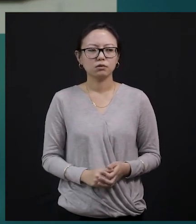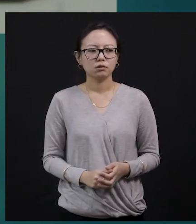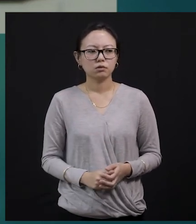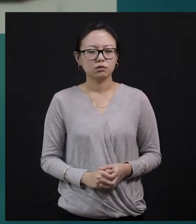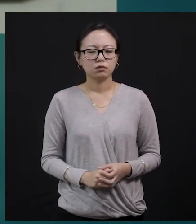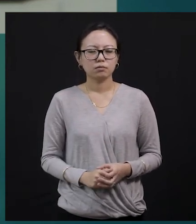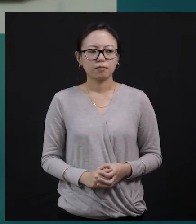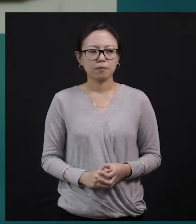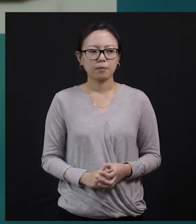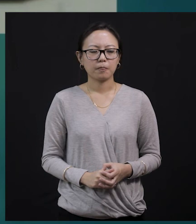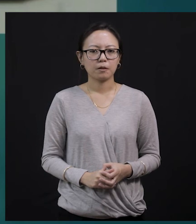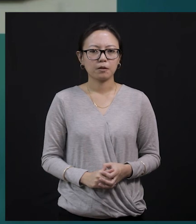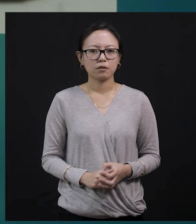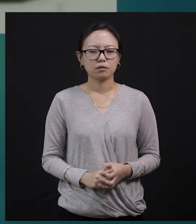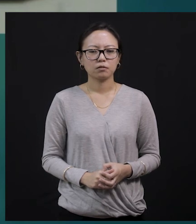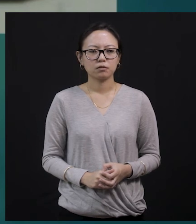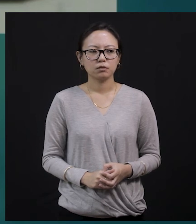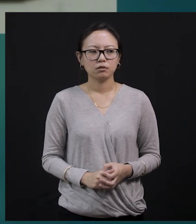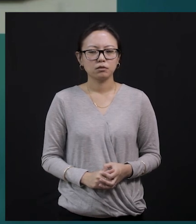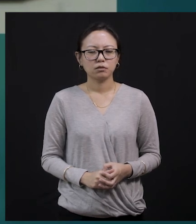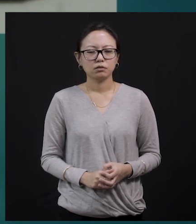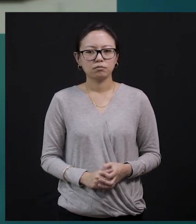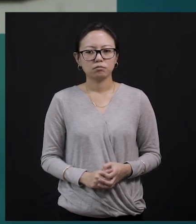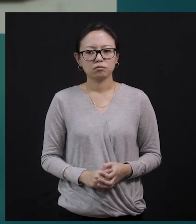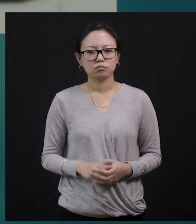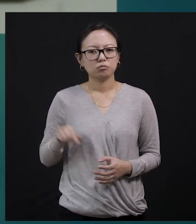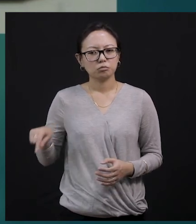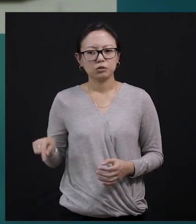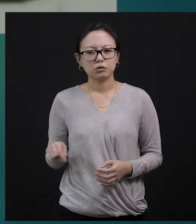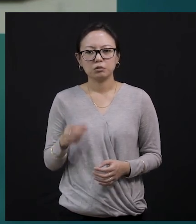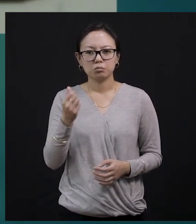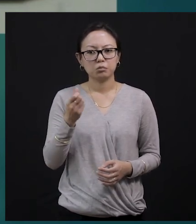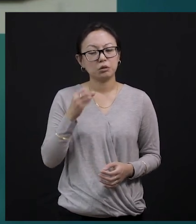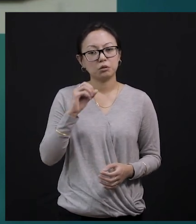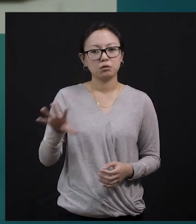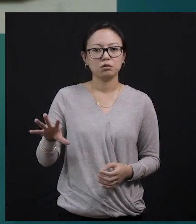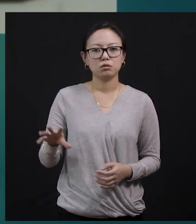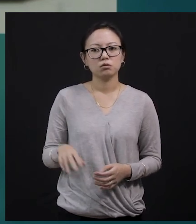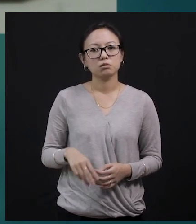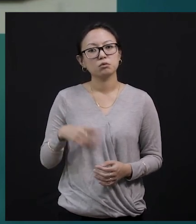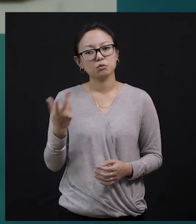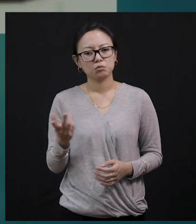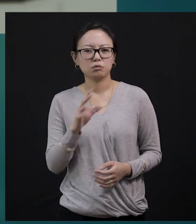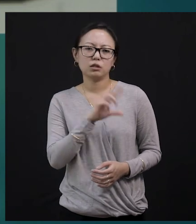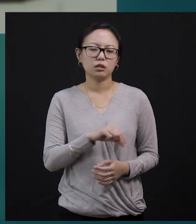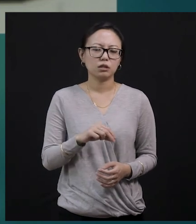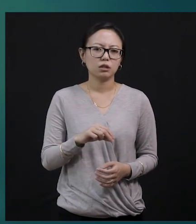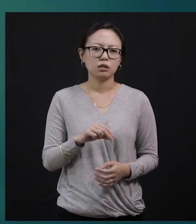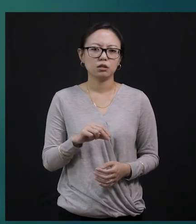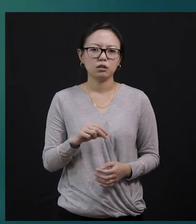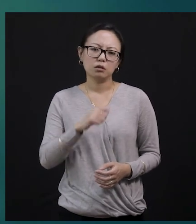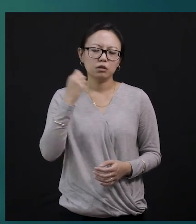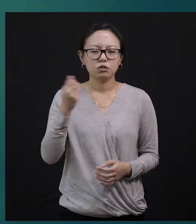got was just the prize of one round. And so, he was running at a loss. He wanted to try again to see how the others are